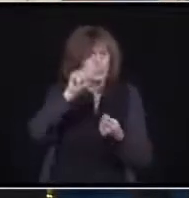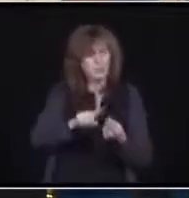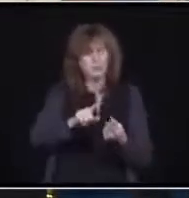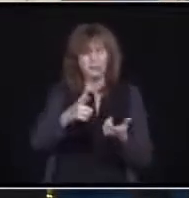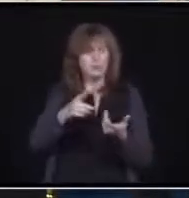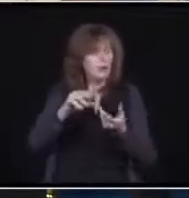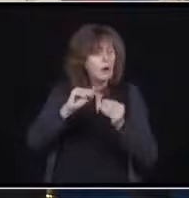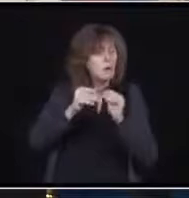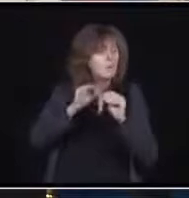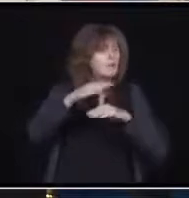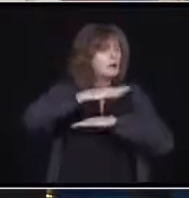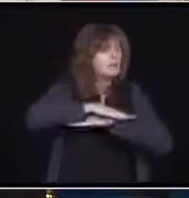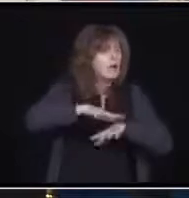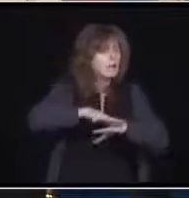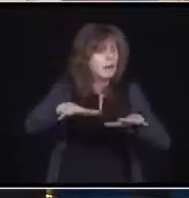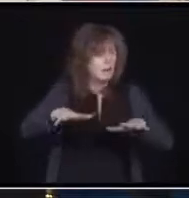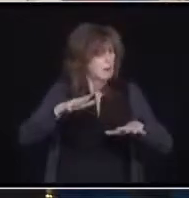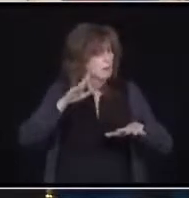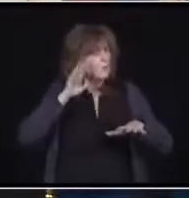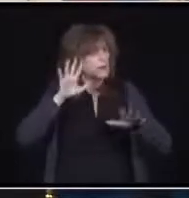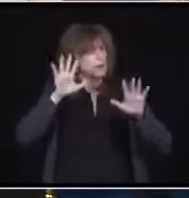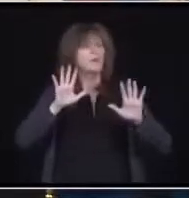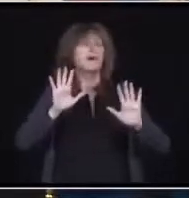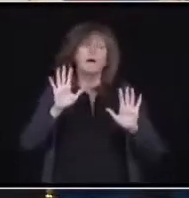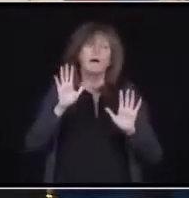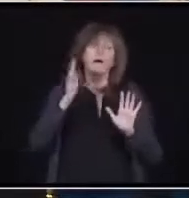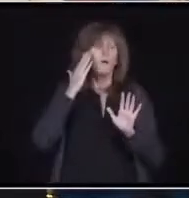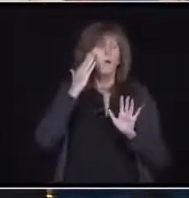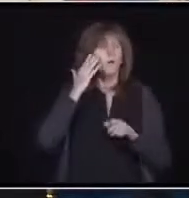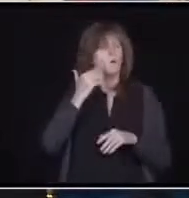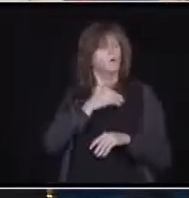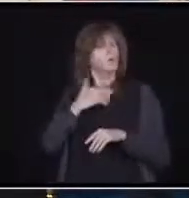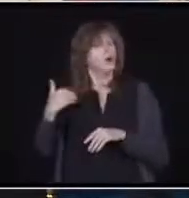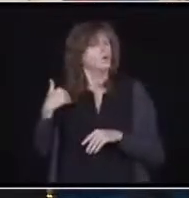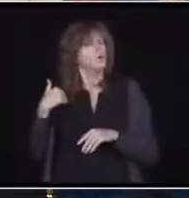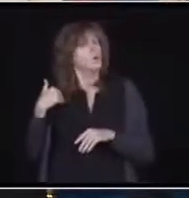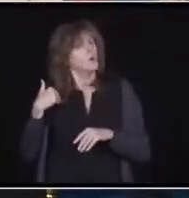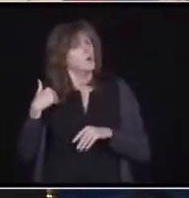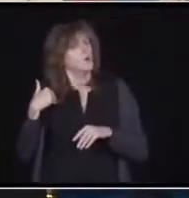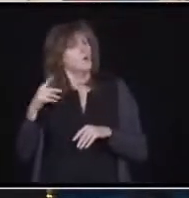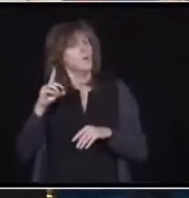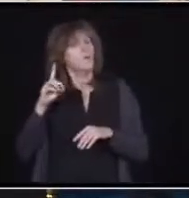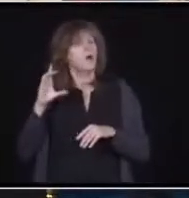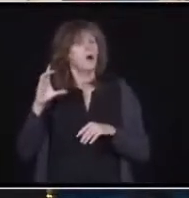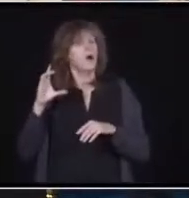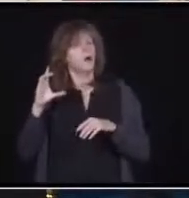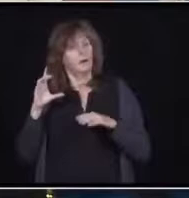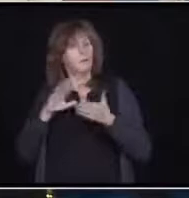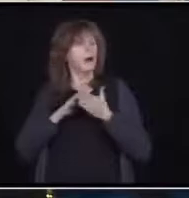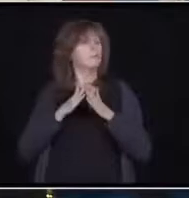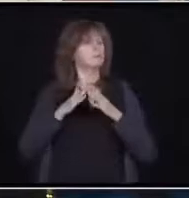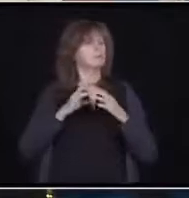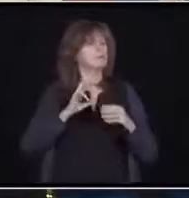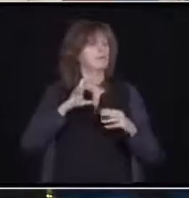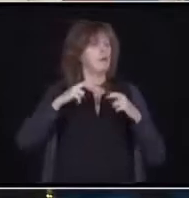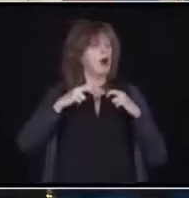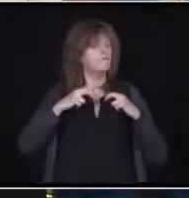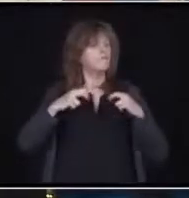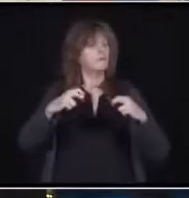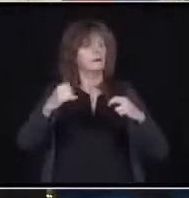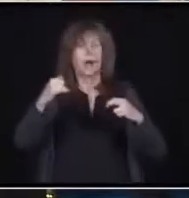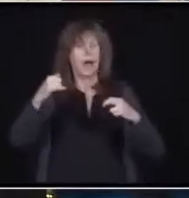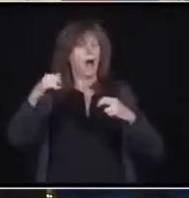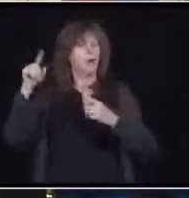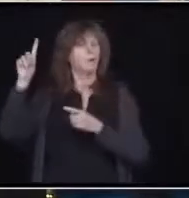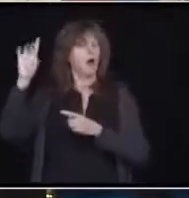Toronto has brought down from 100 down to 75 in a restaurant. But I also always have to keep in mind the